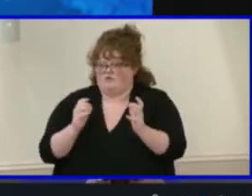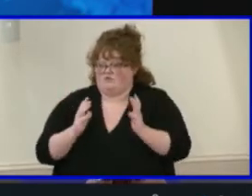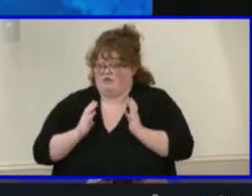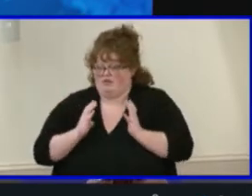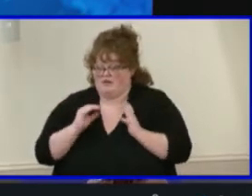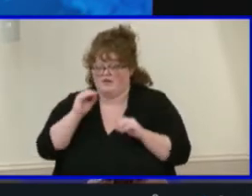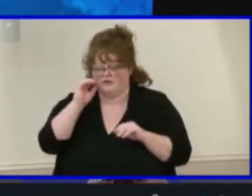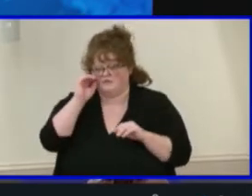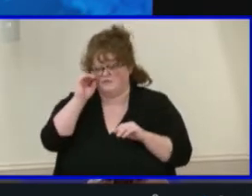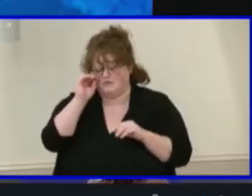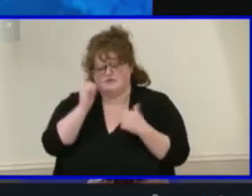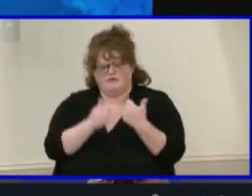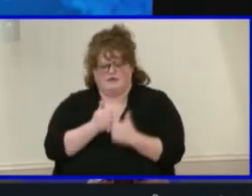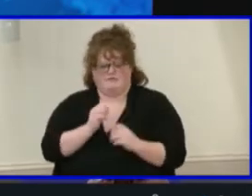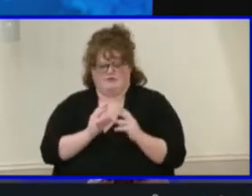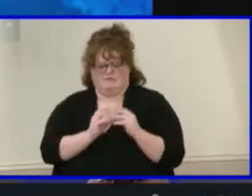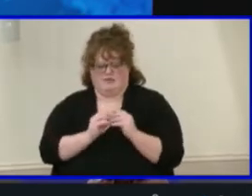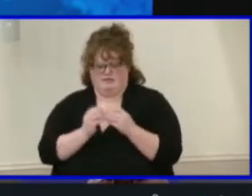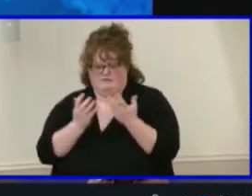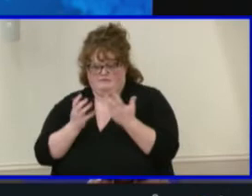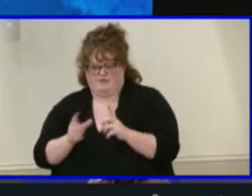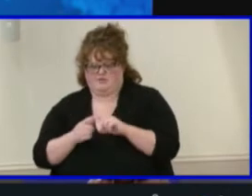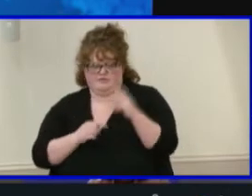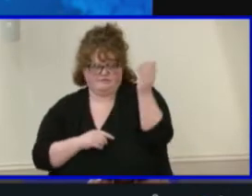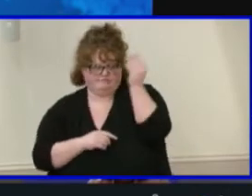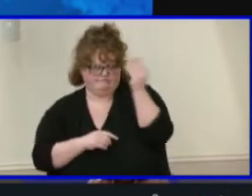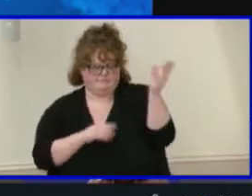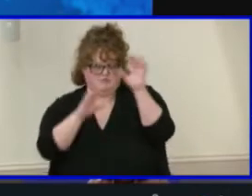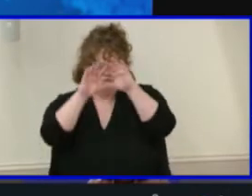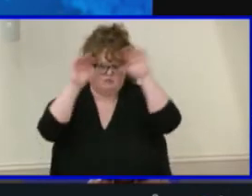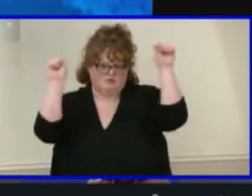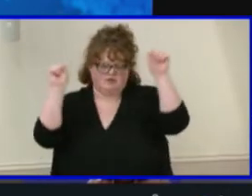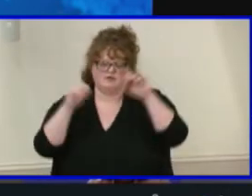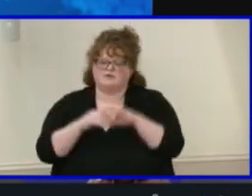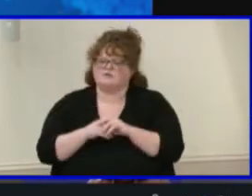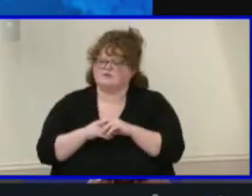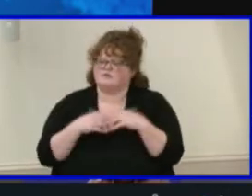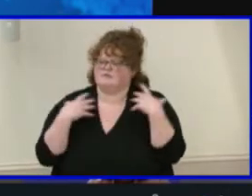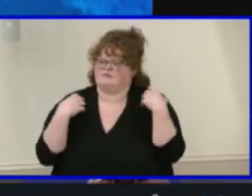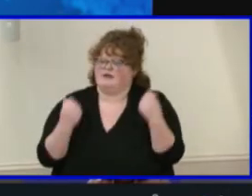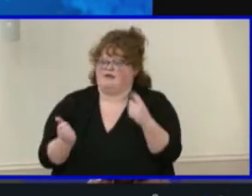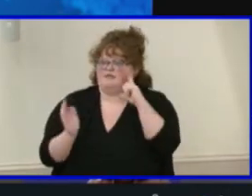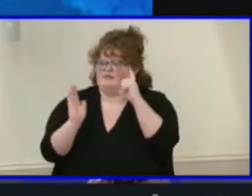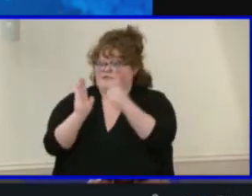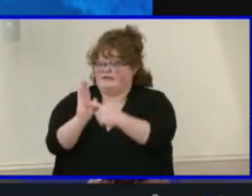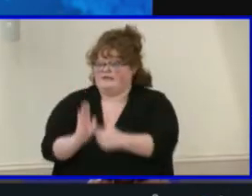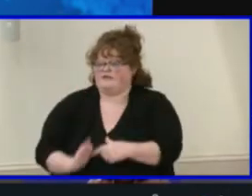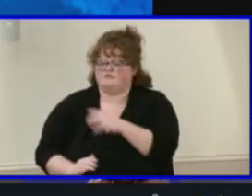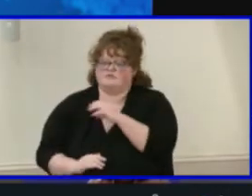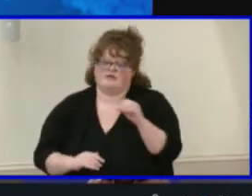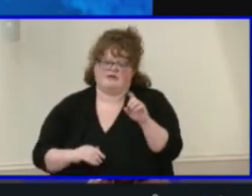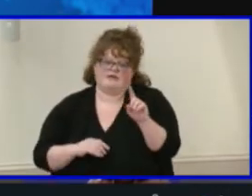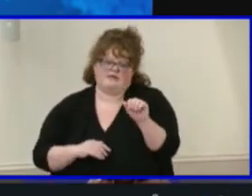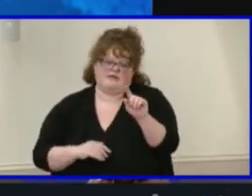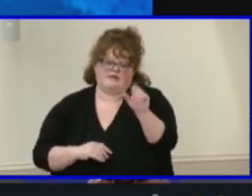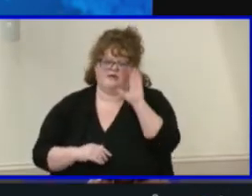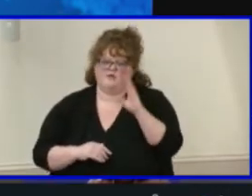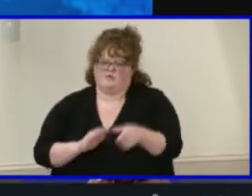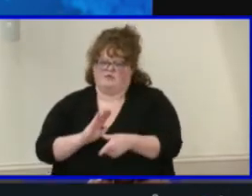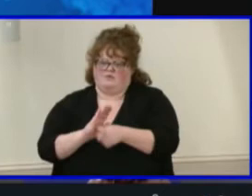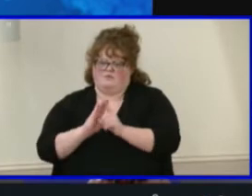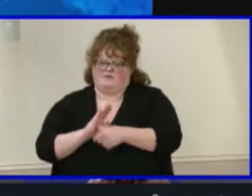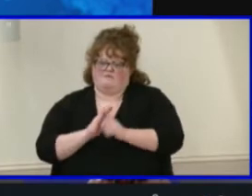each meeting, our superintendent is updated. Our health indicators and local data is reviewed at each meeting and more